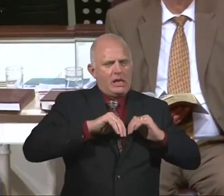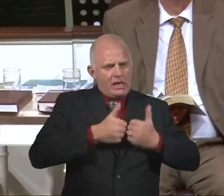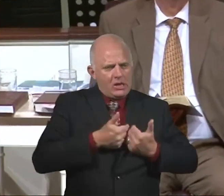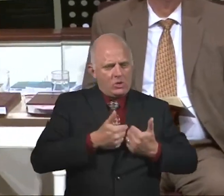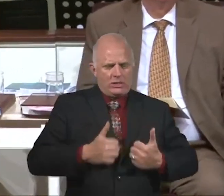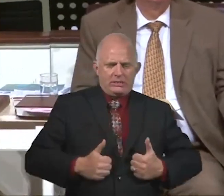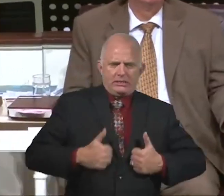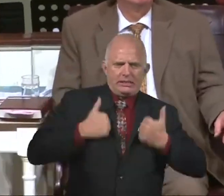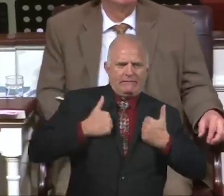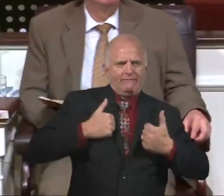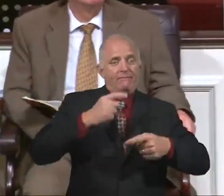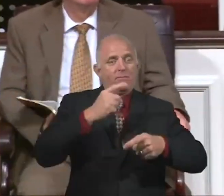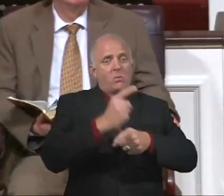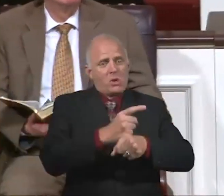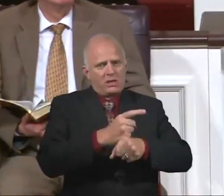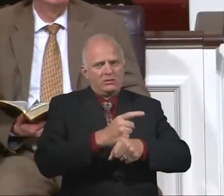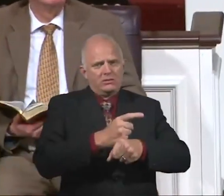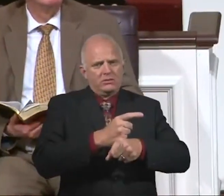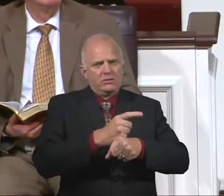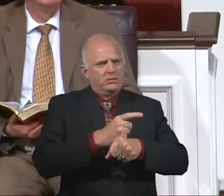cannot stand it, drives me, whatever,